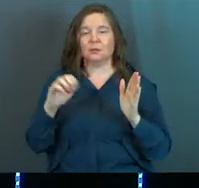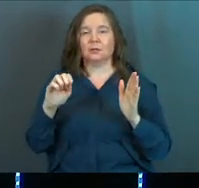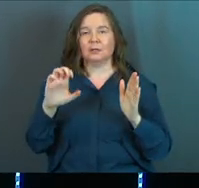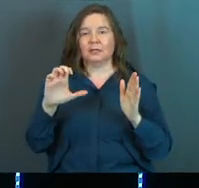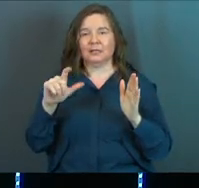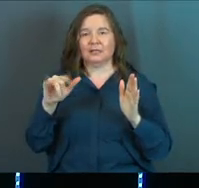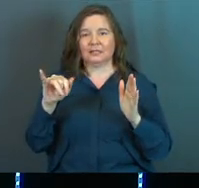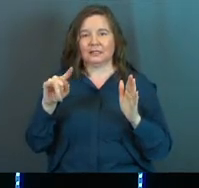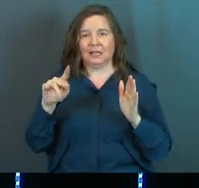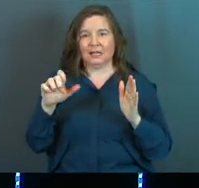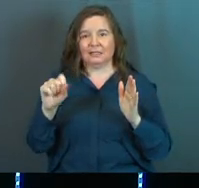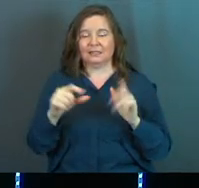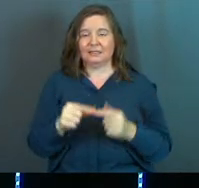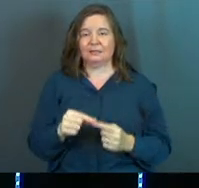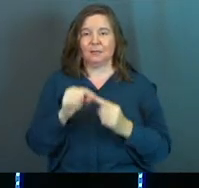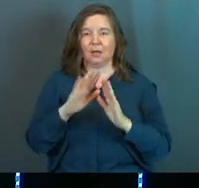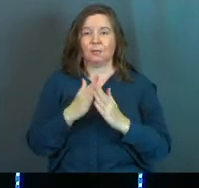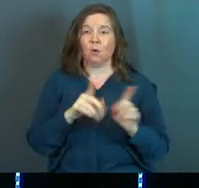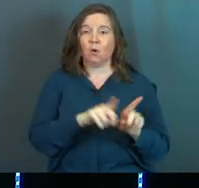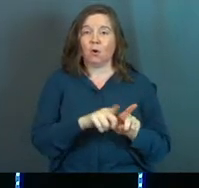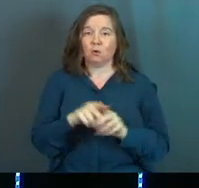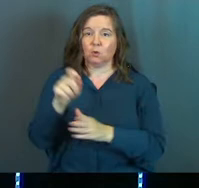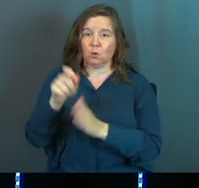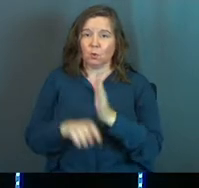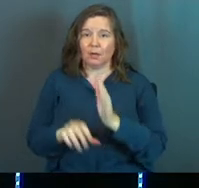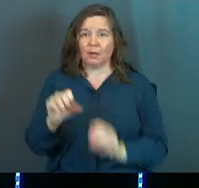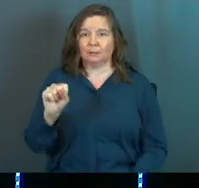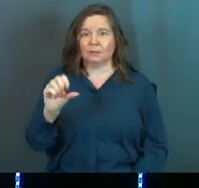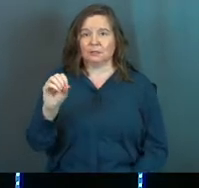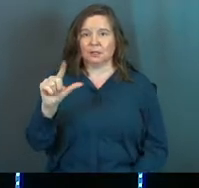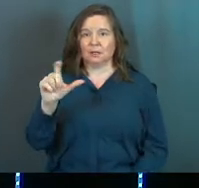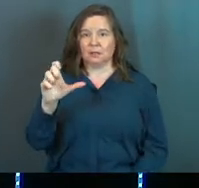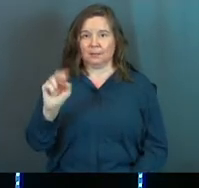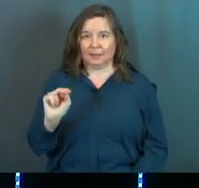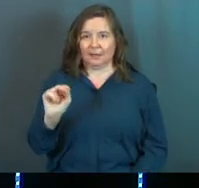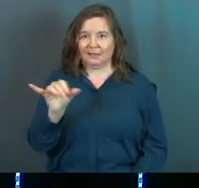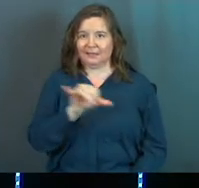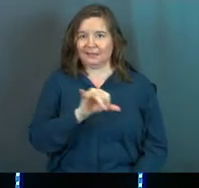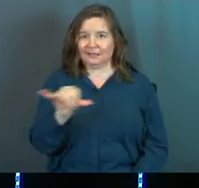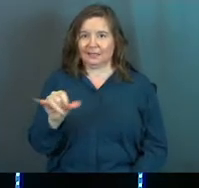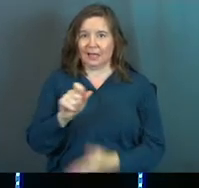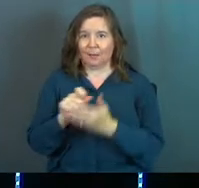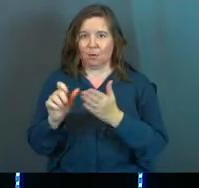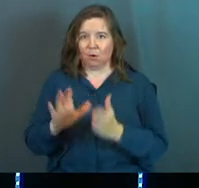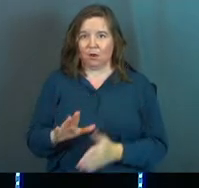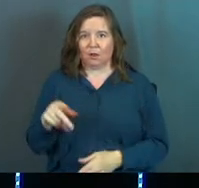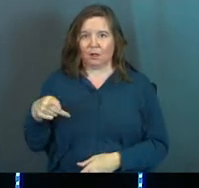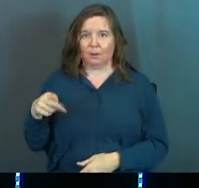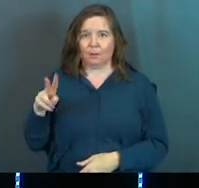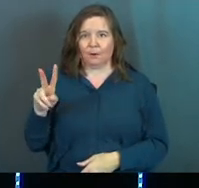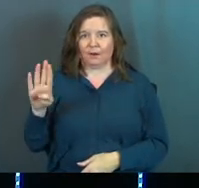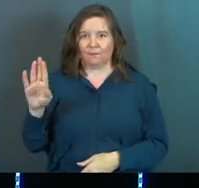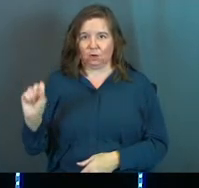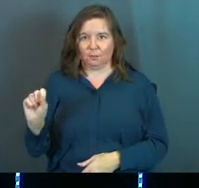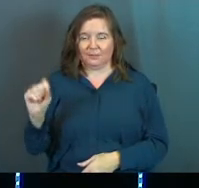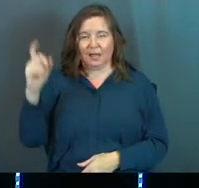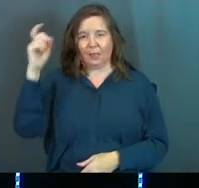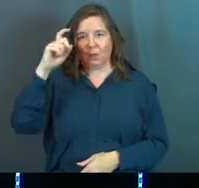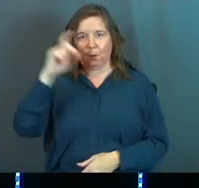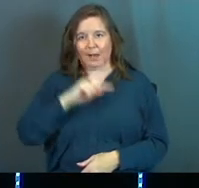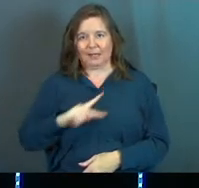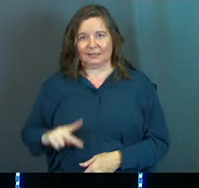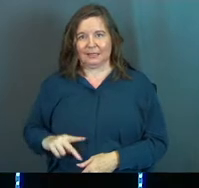Ecclesiastes is a special book also written by Solomon, the same author of Proverbs. Again, the wise King